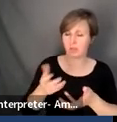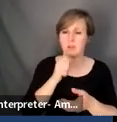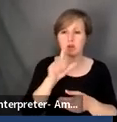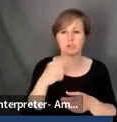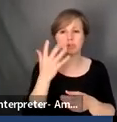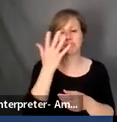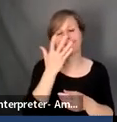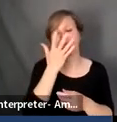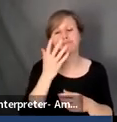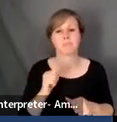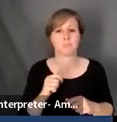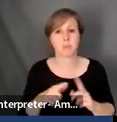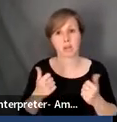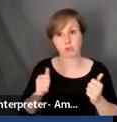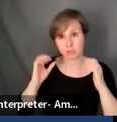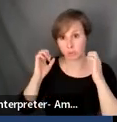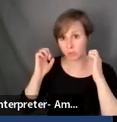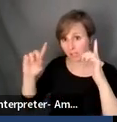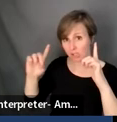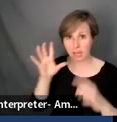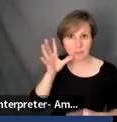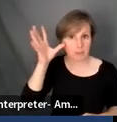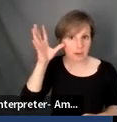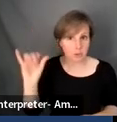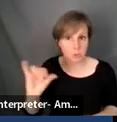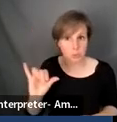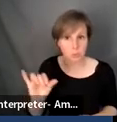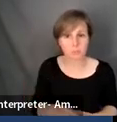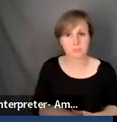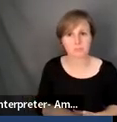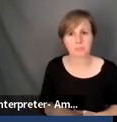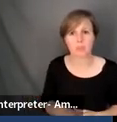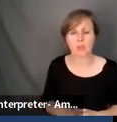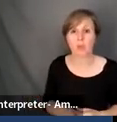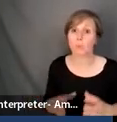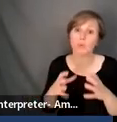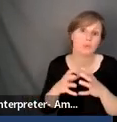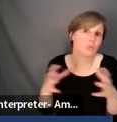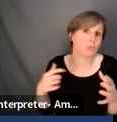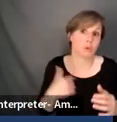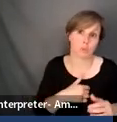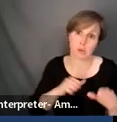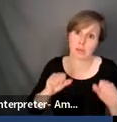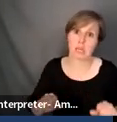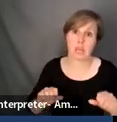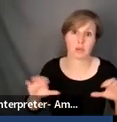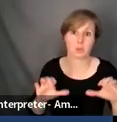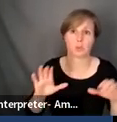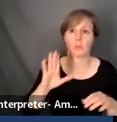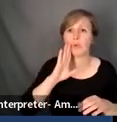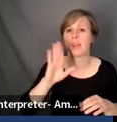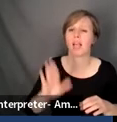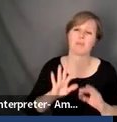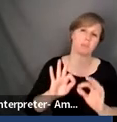And I have tried to educate parents too. And, you know, there's so much that we can do that we will never be a